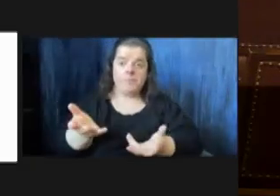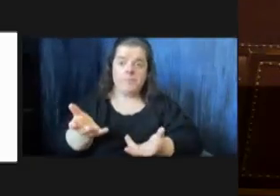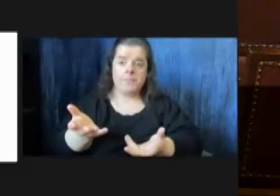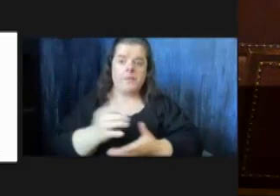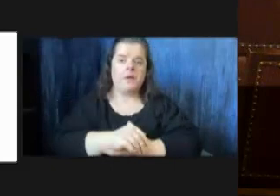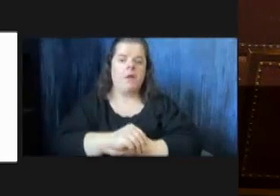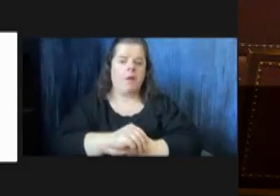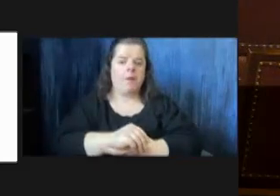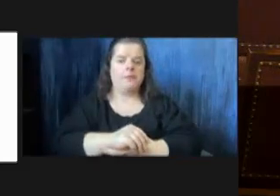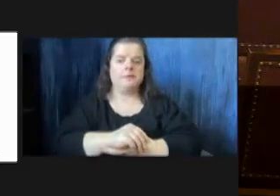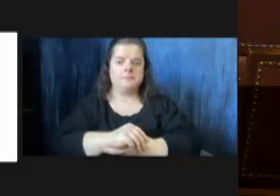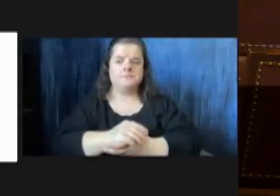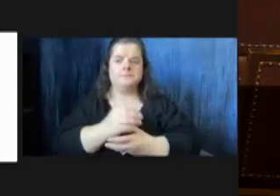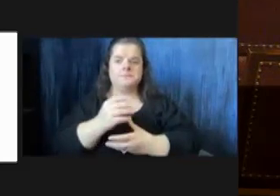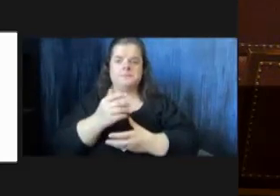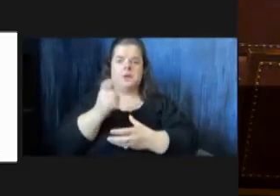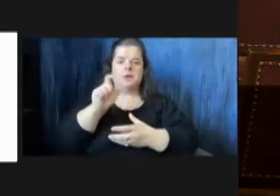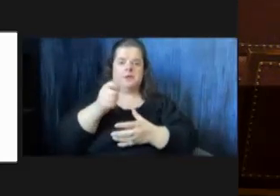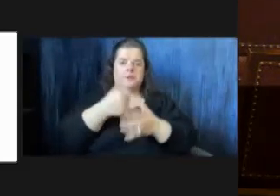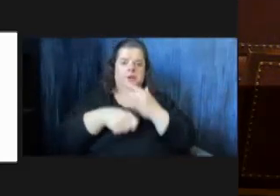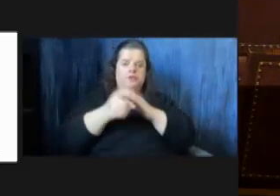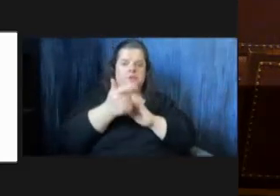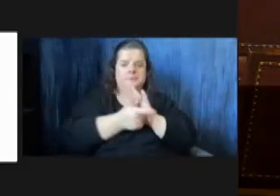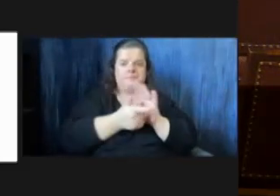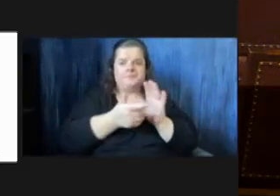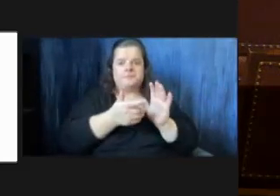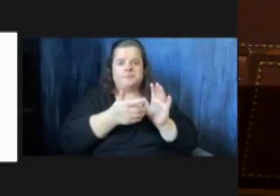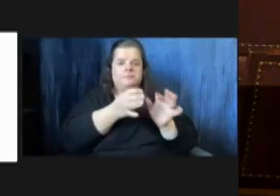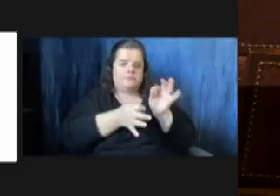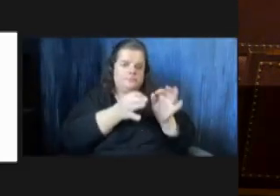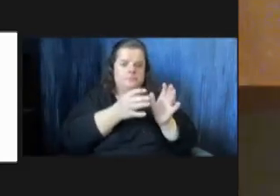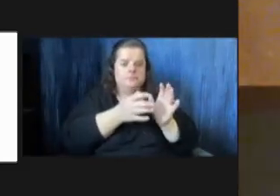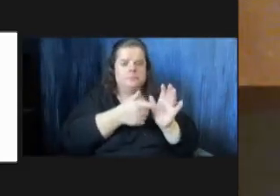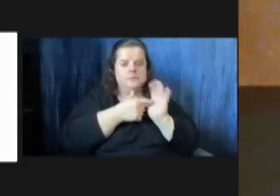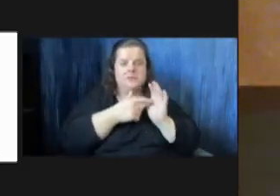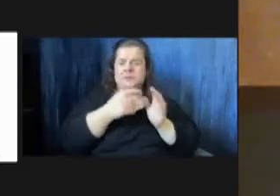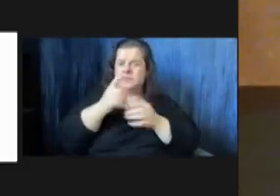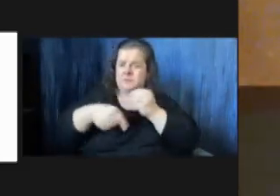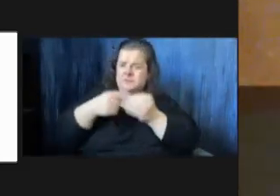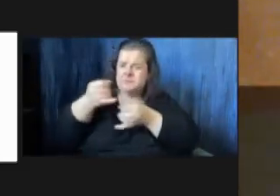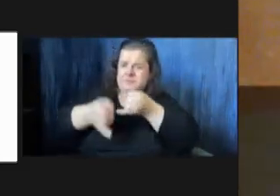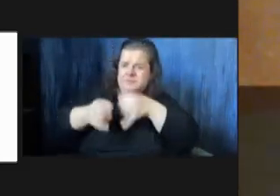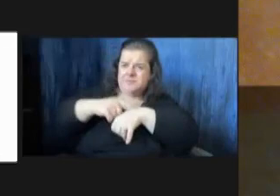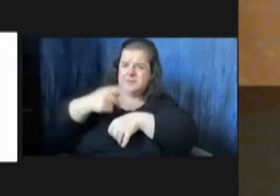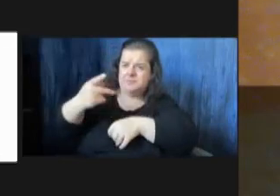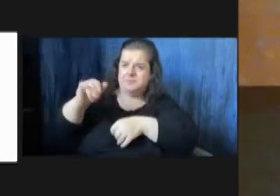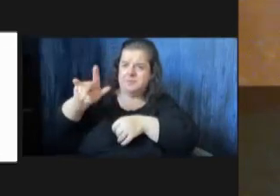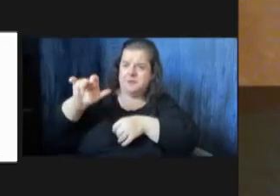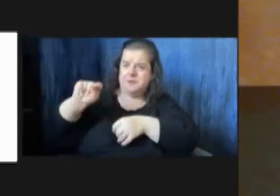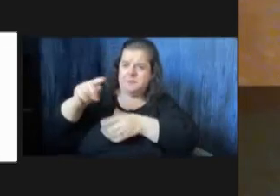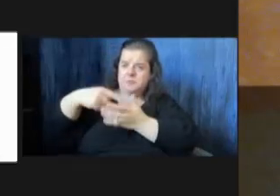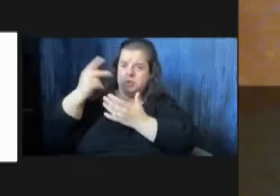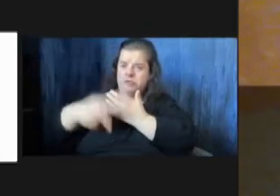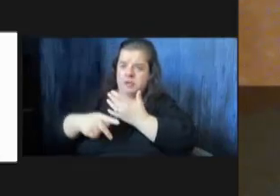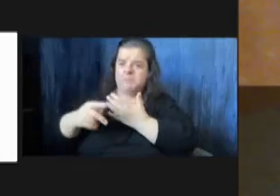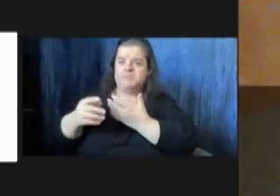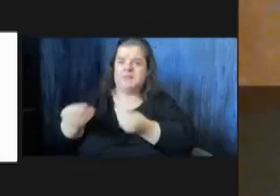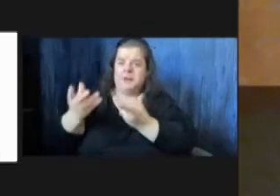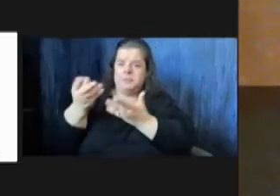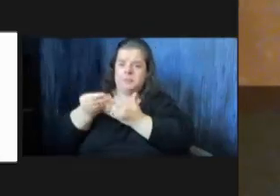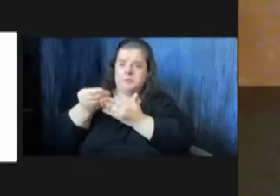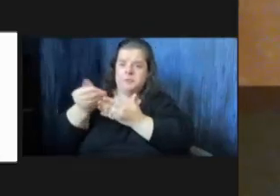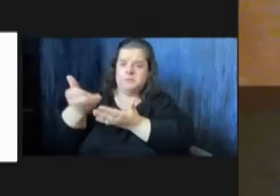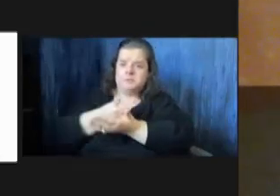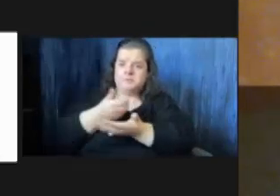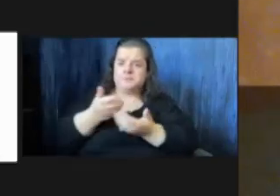out from under litigation that's not going to happen what when was the last time we had a pilot program and how much money did it bring in do you remember did you have any facts on that